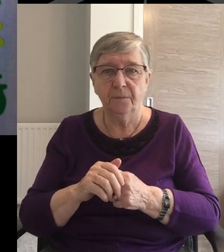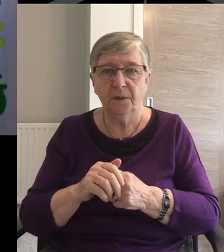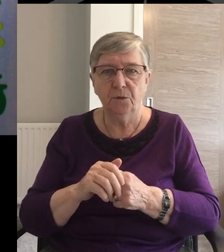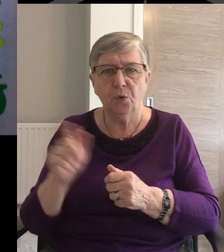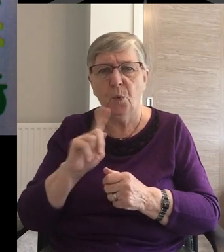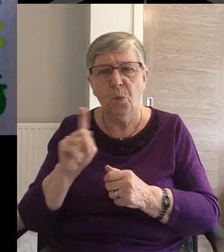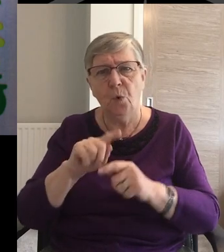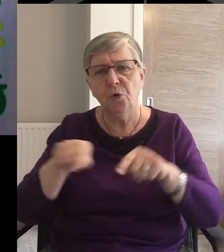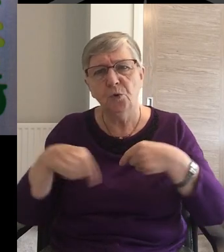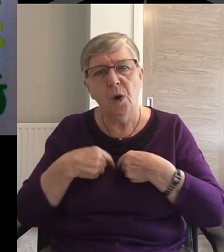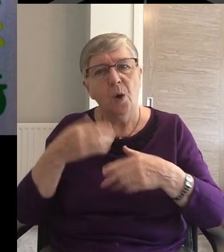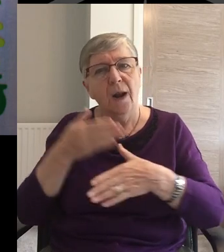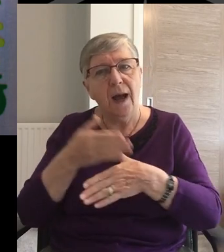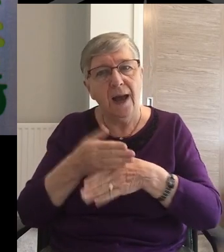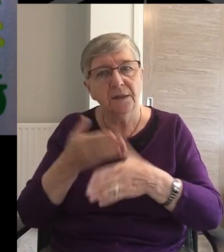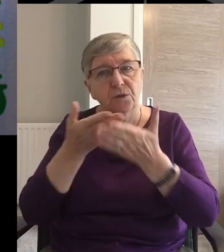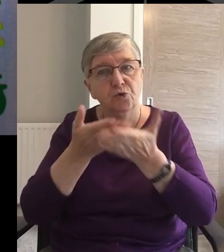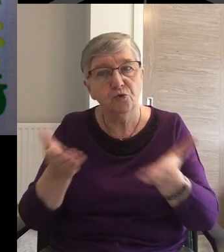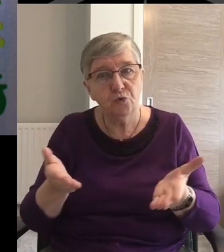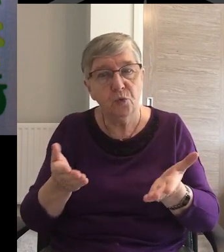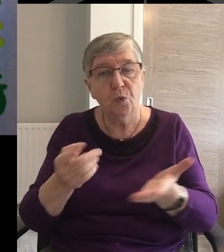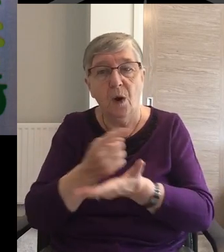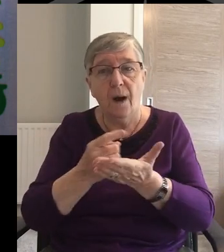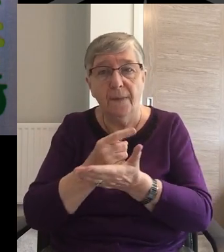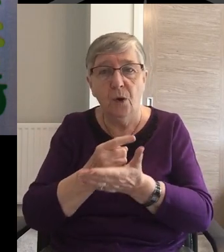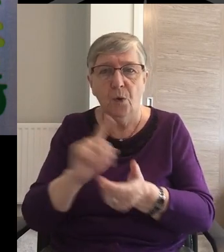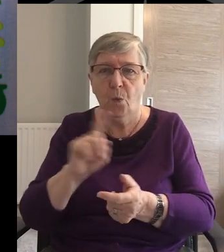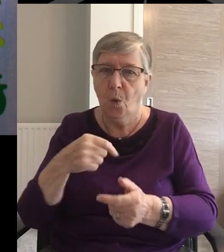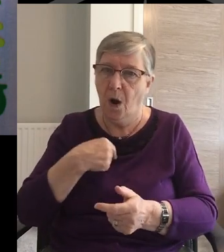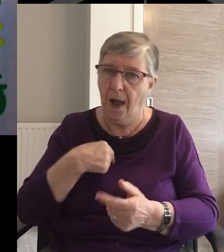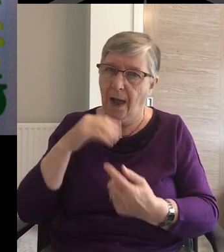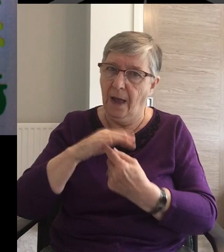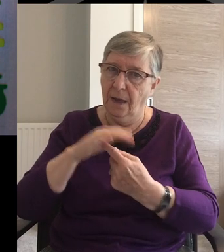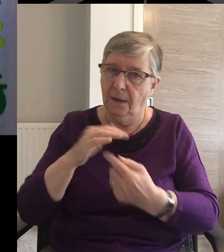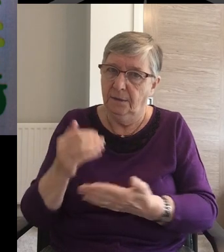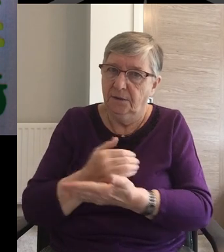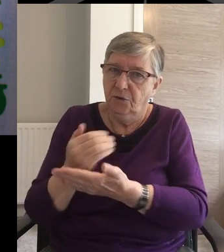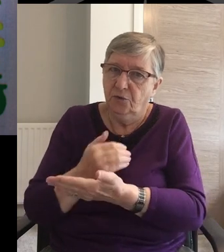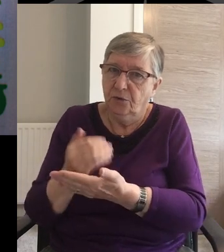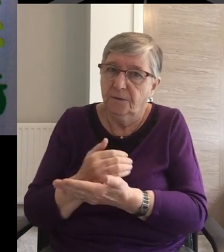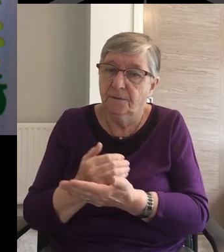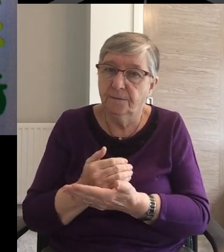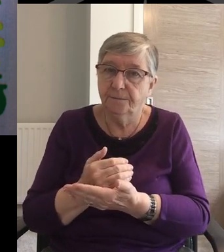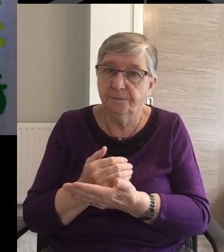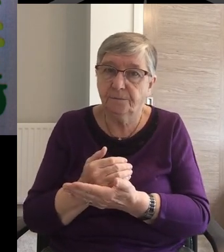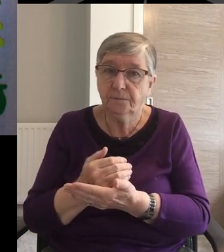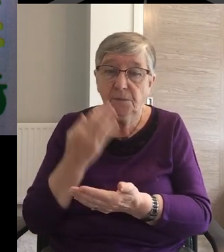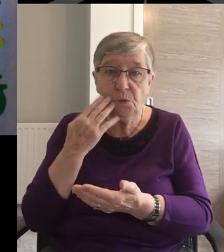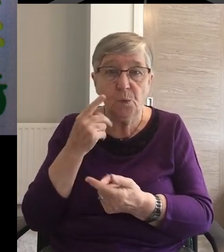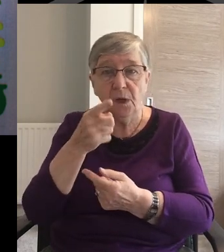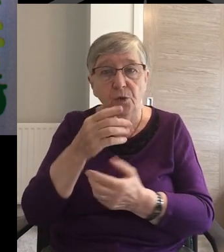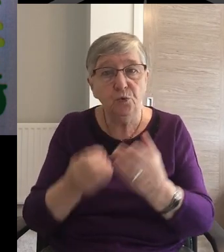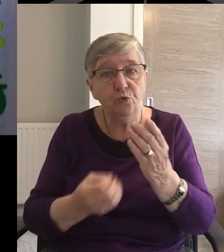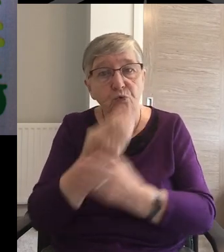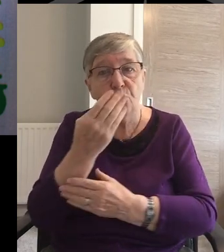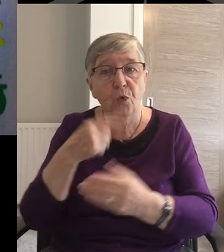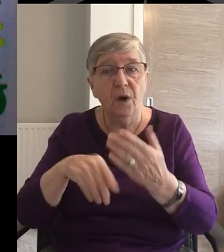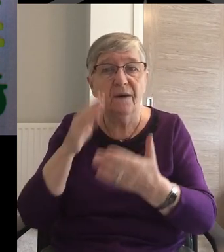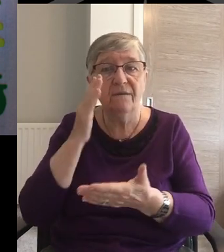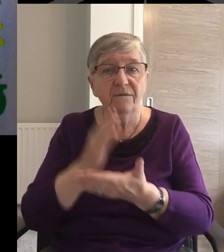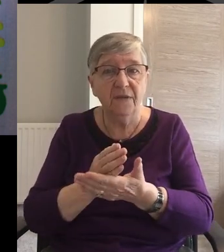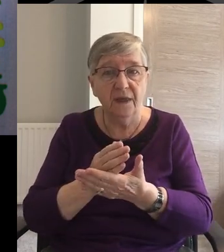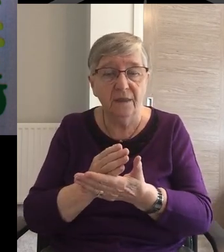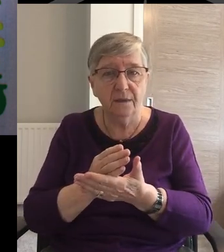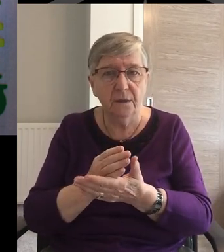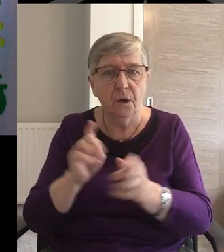what do our Actions show About where Our treasure is As you grow In your faith So you must Grow